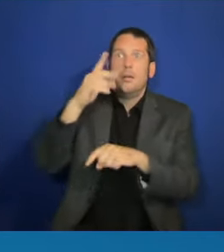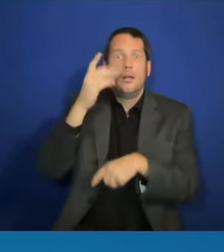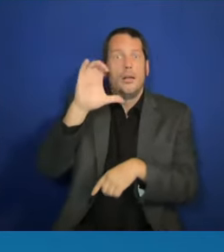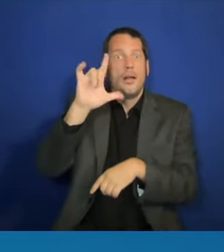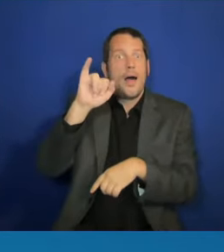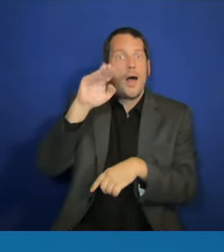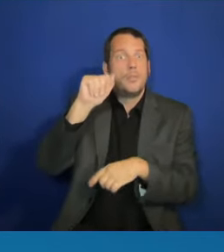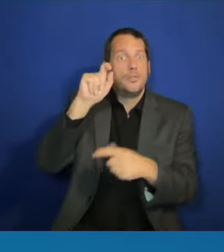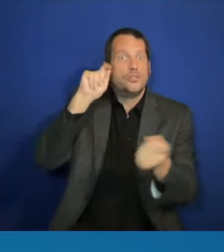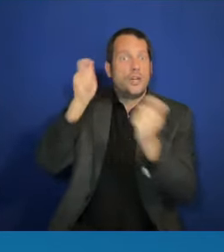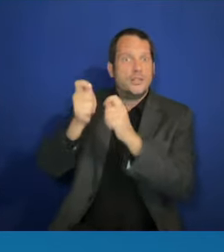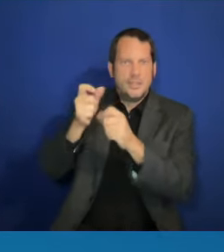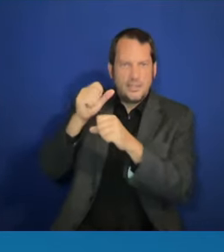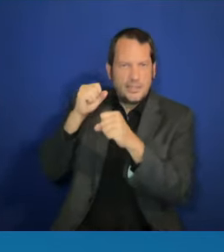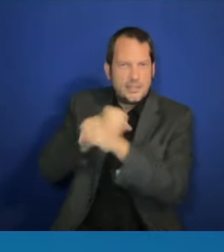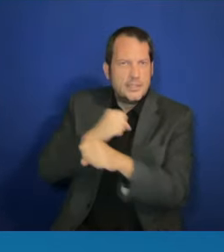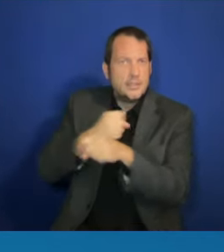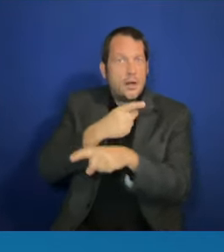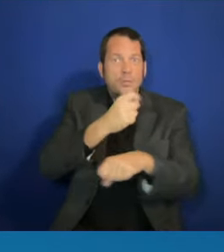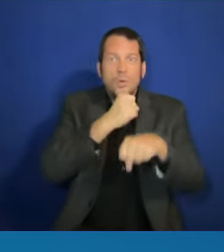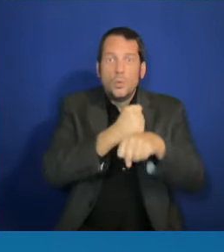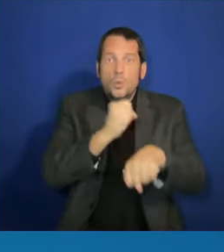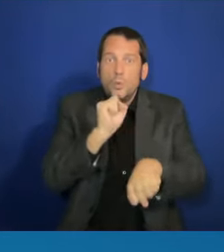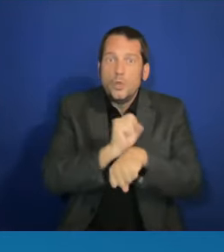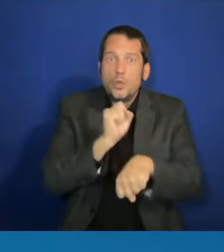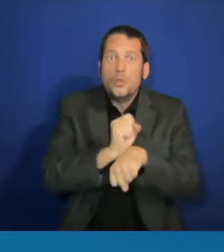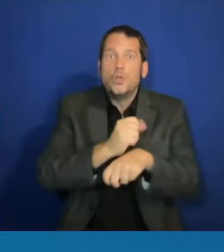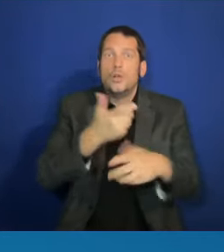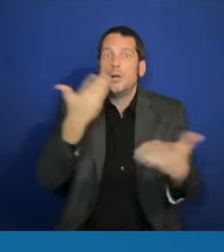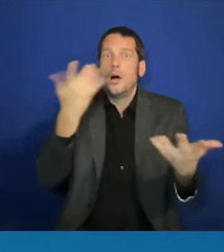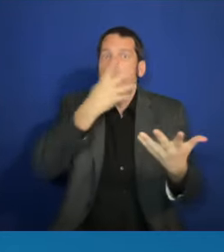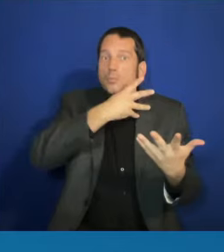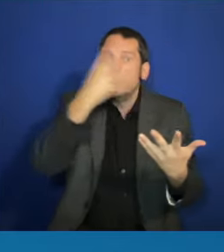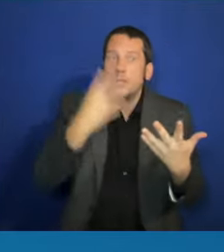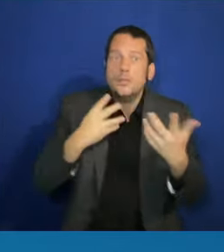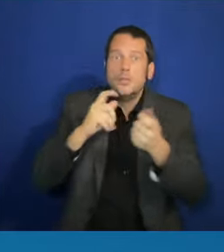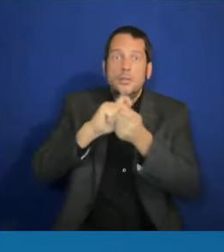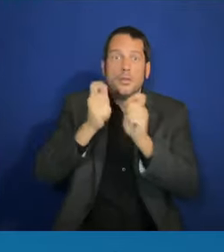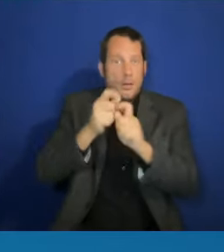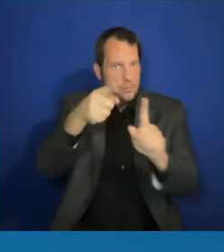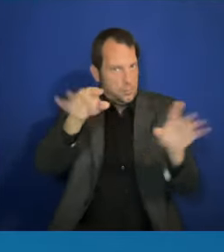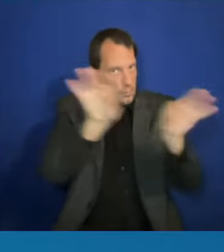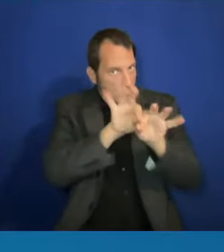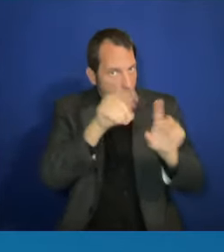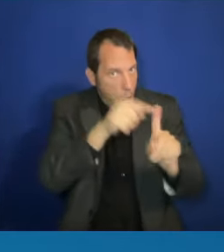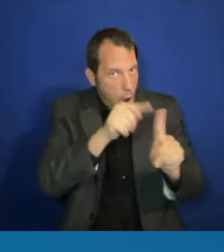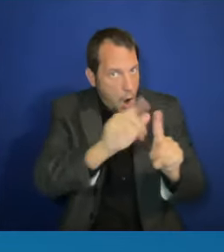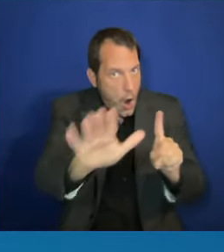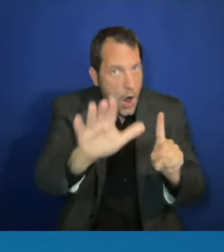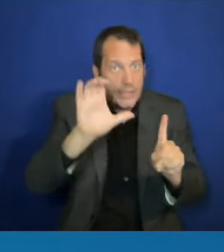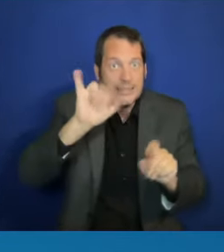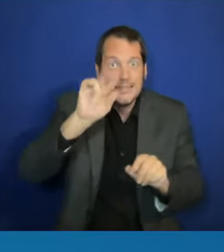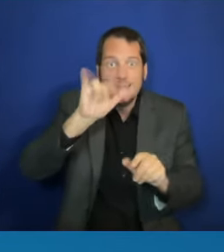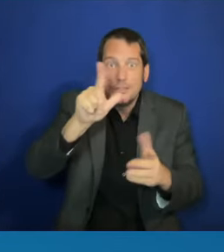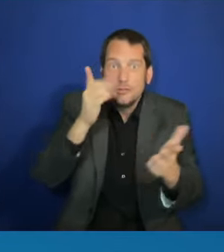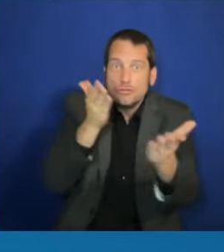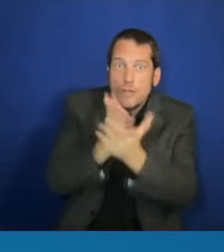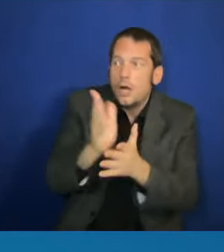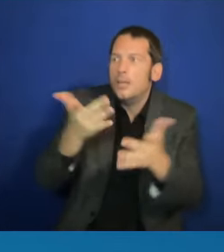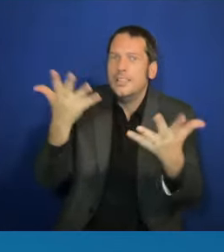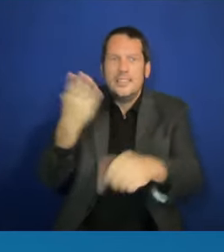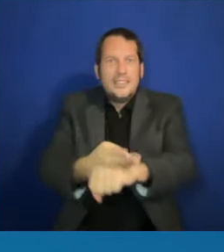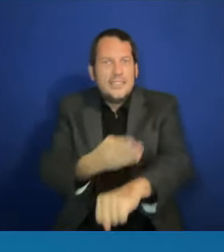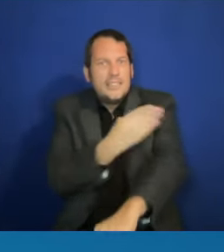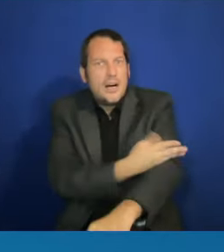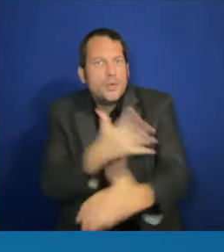Expanding civil rights. Bettering public education. And much, much more. Ladies and gentlemen, I